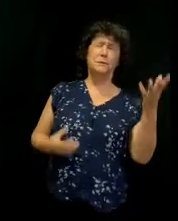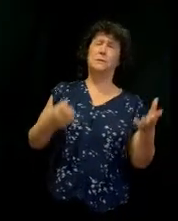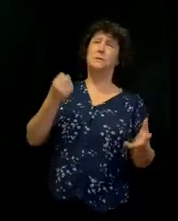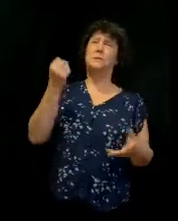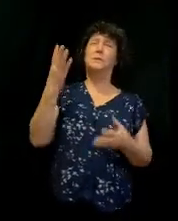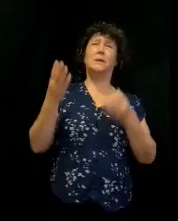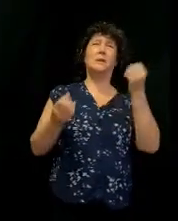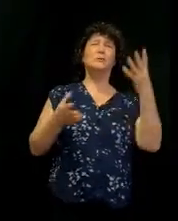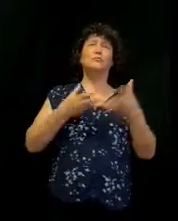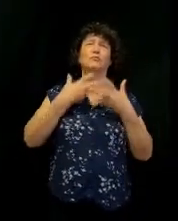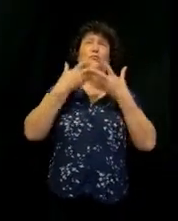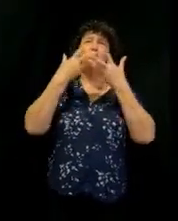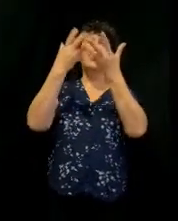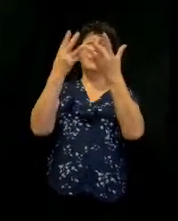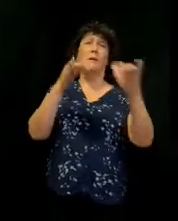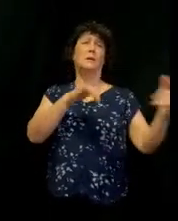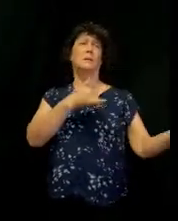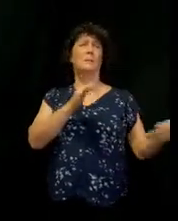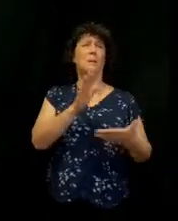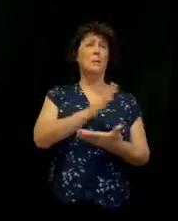they would shout, and they would play instruments.